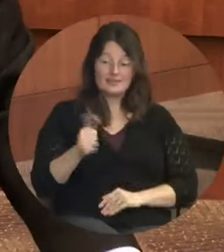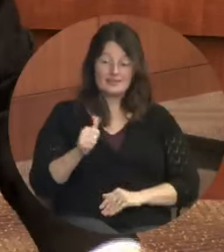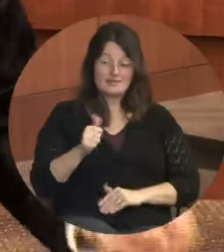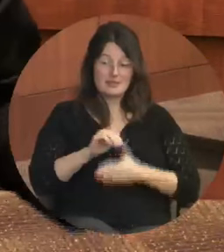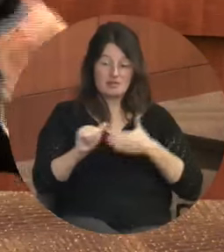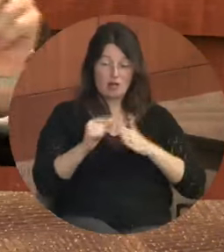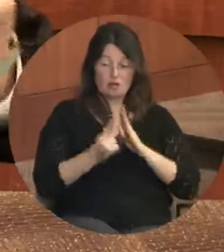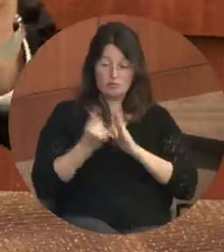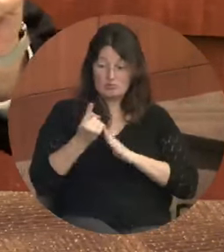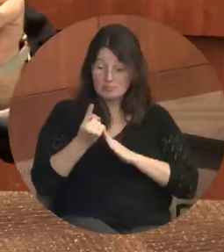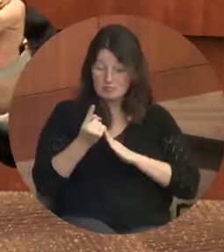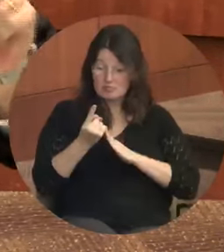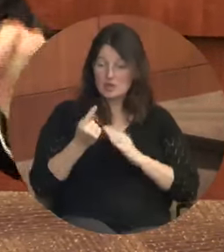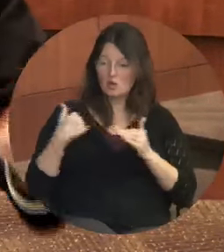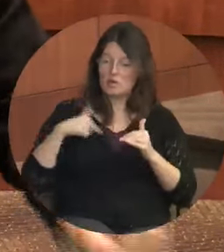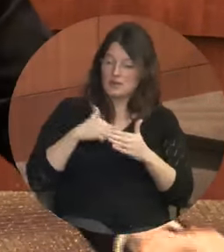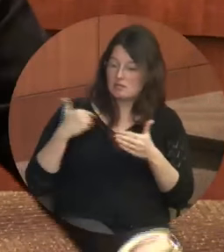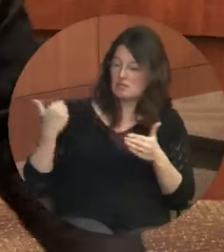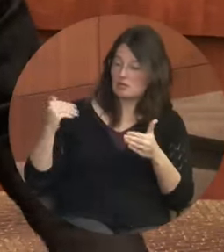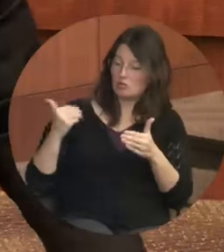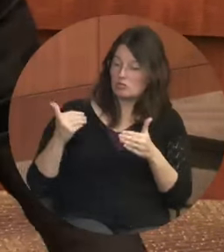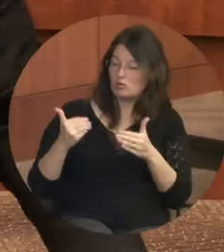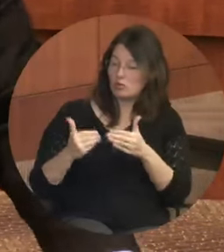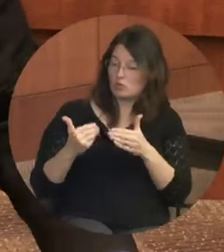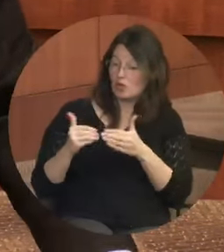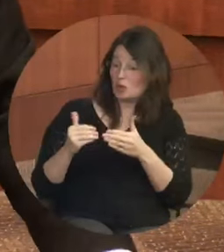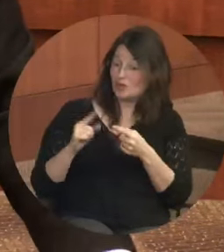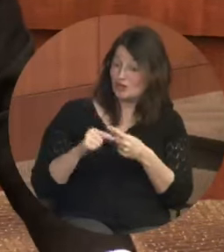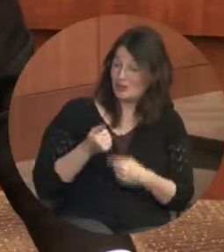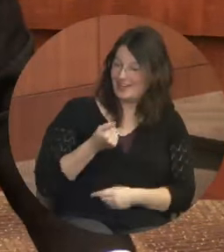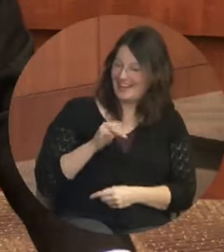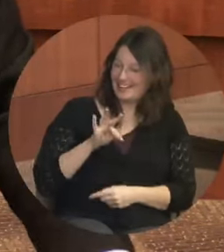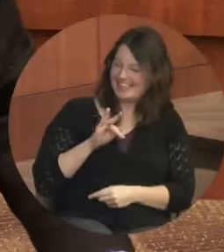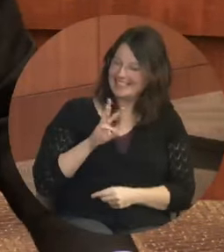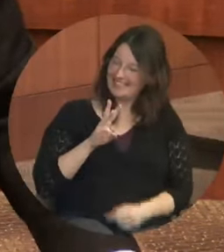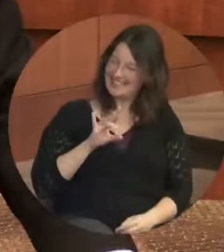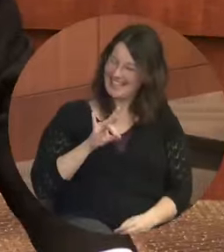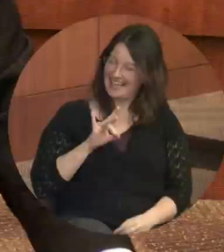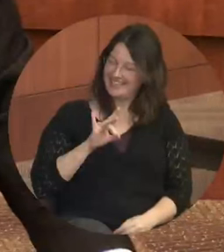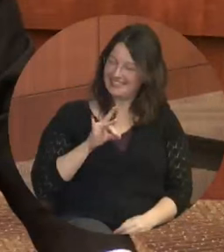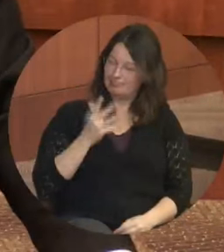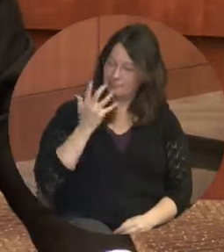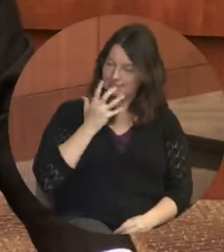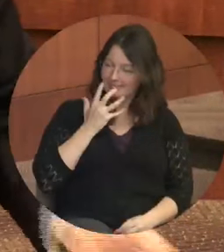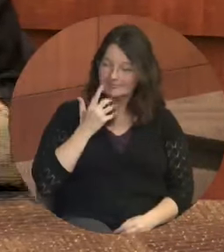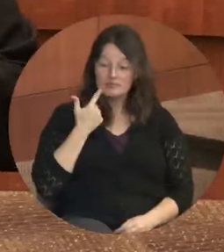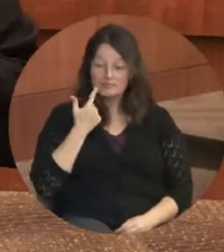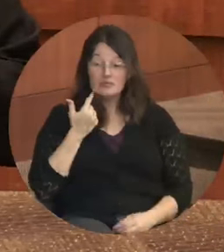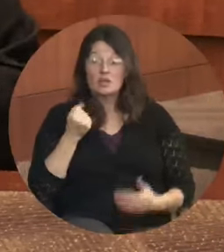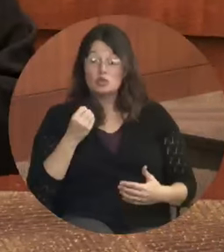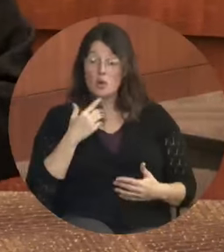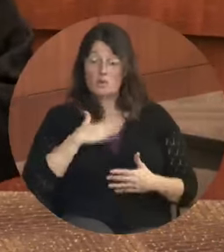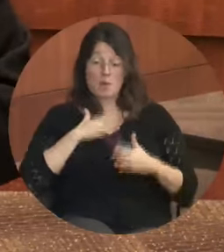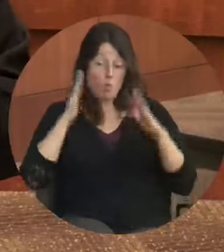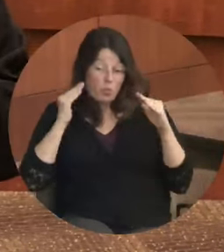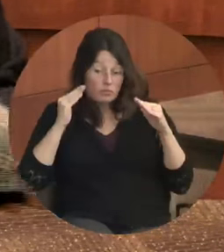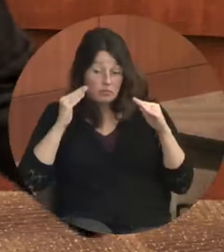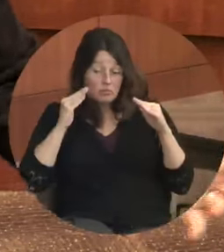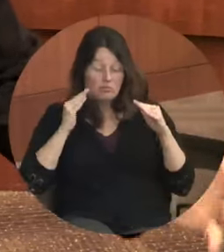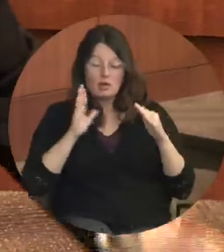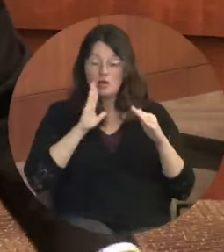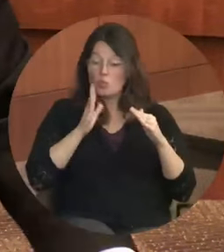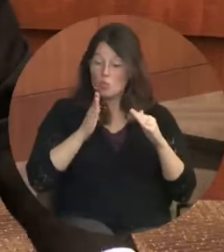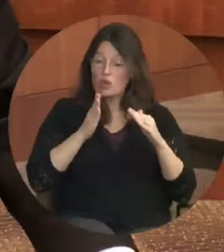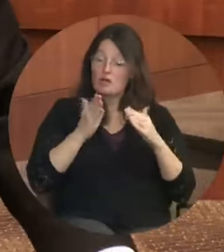We're getting ever nearer to 1968. So it's my hope that we can, through our efforts, encourage many